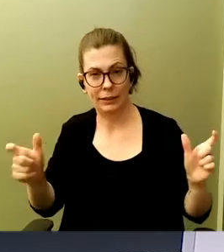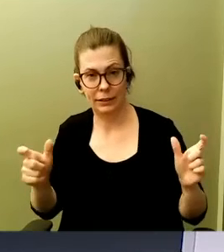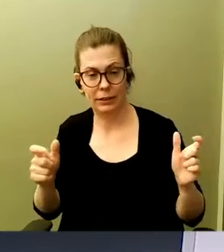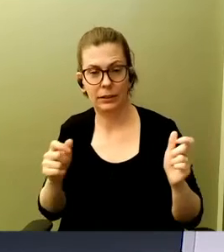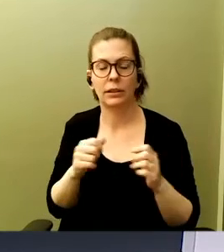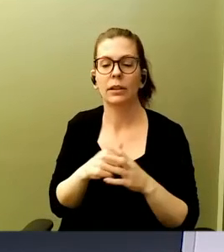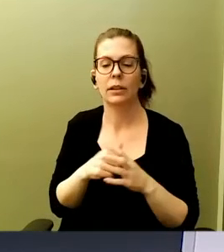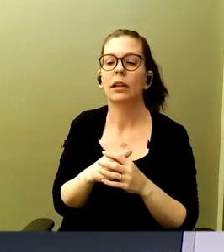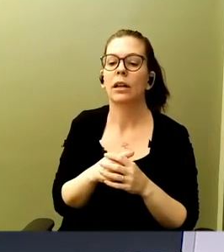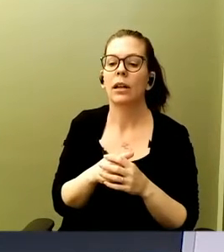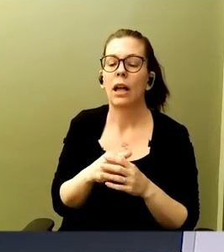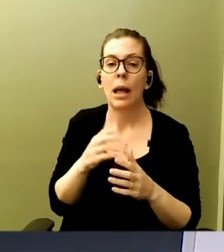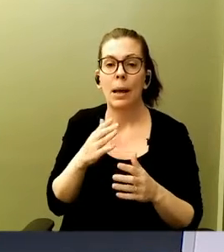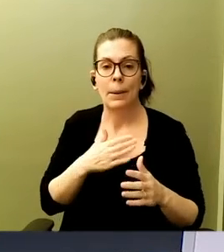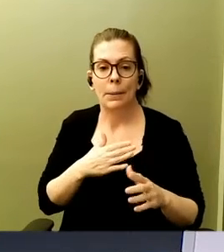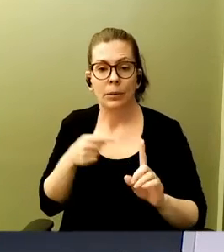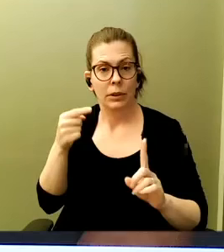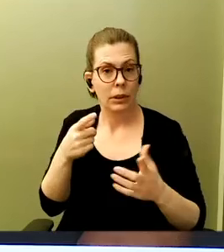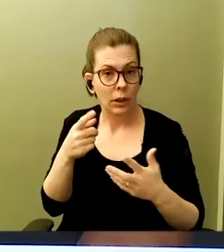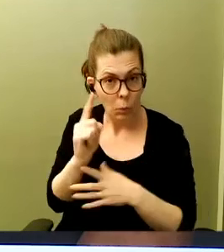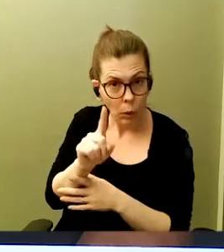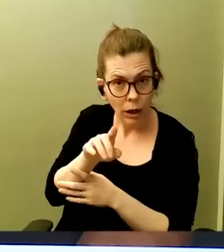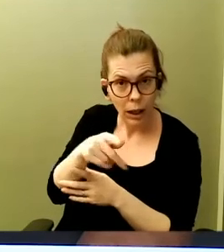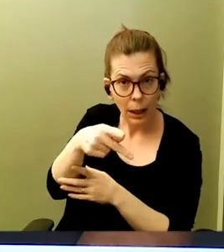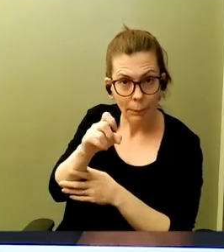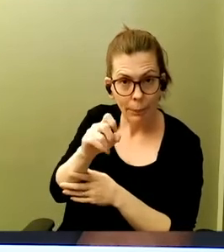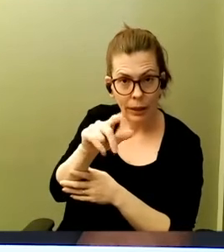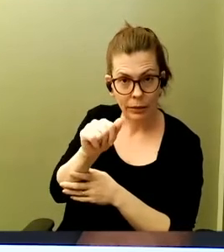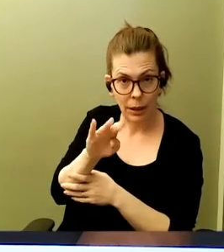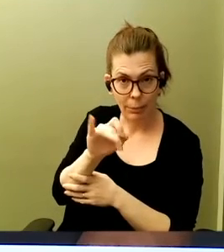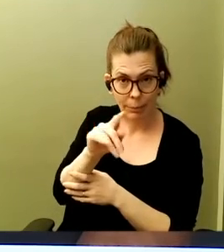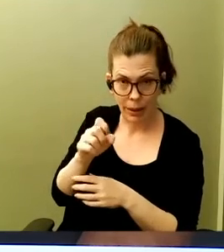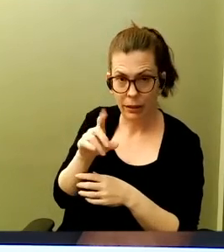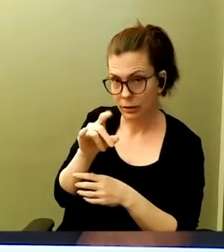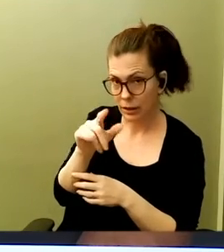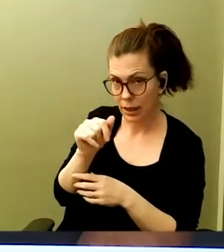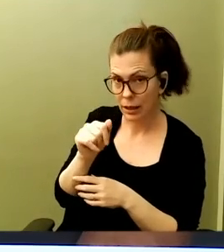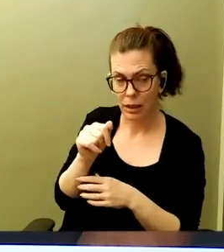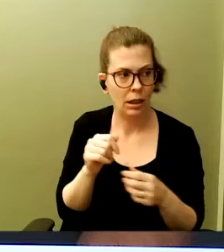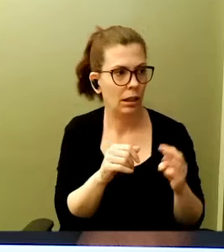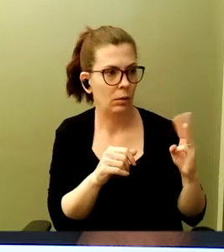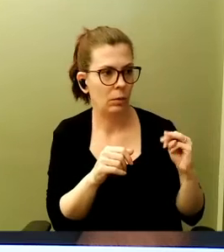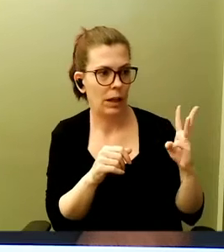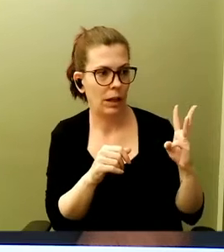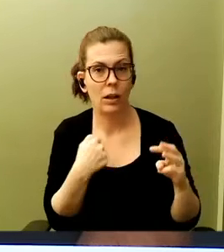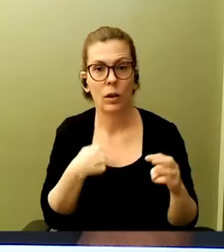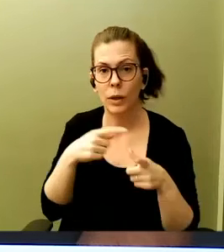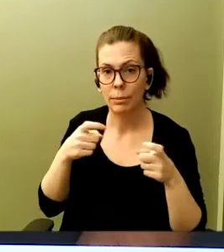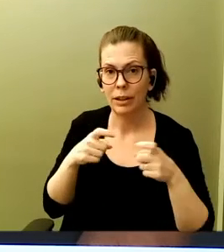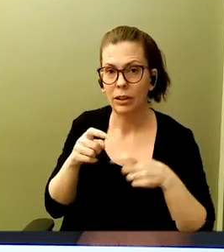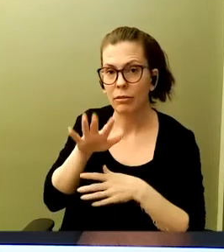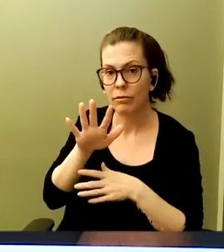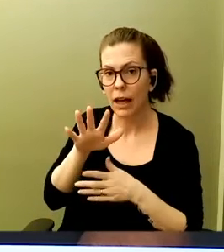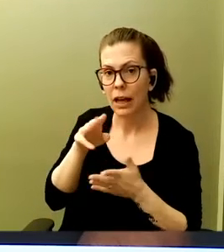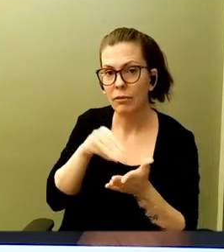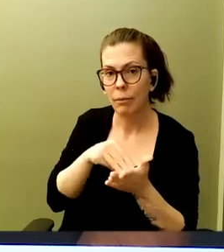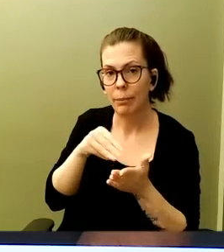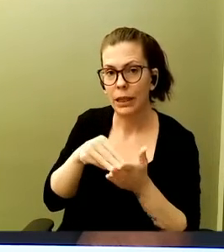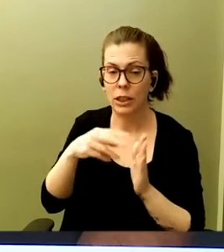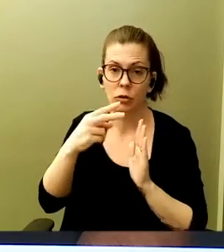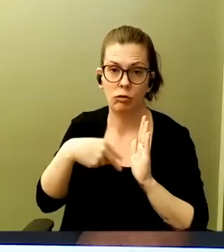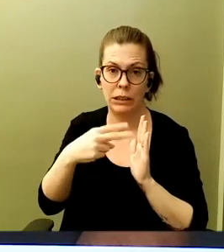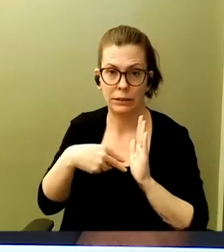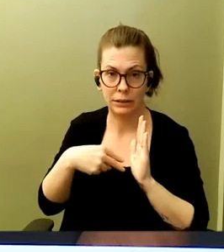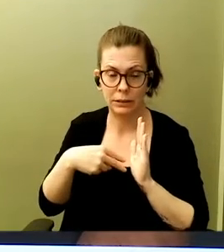mind this, it's one petabyte of data. Wow. We managed to do five million reads, 100